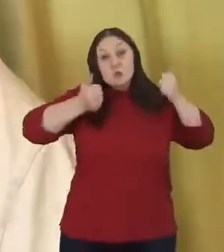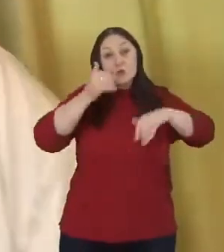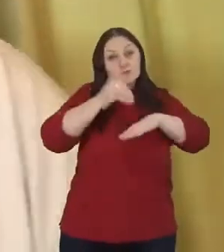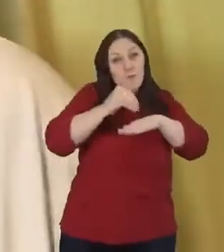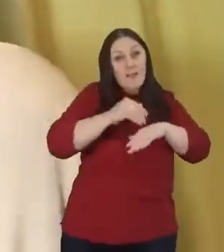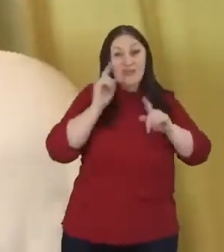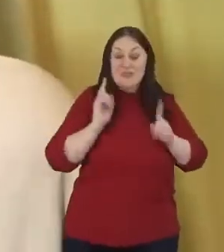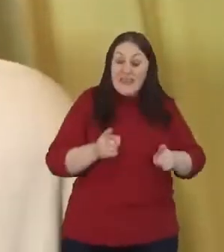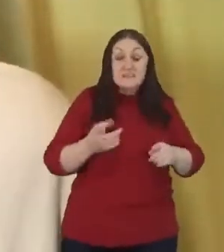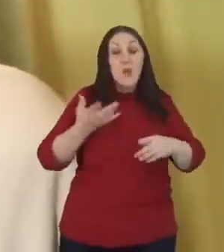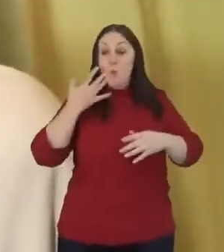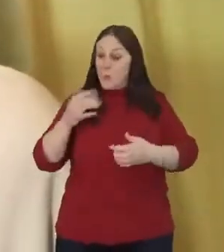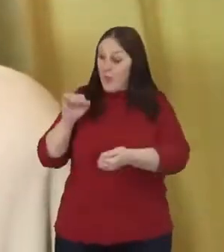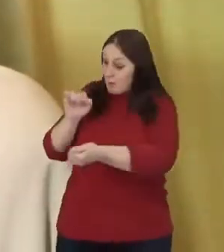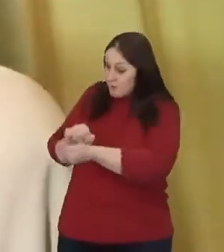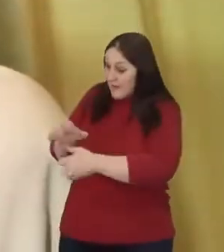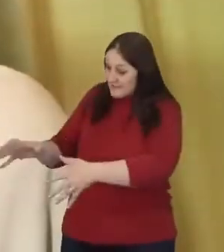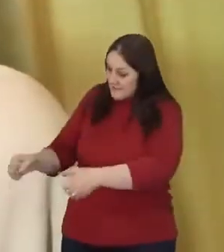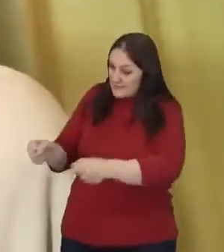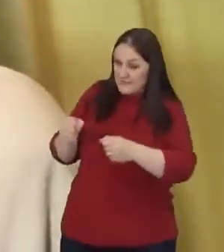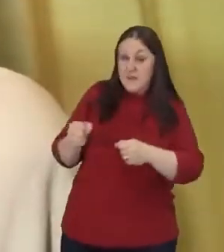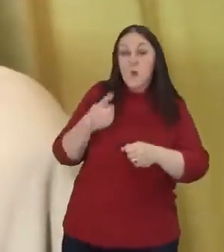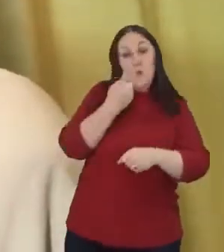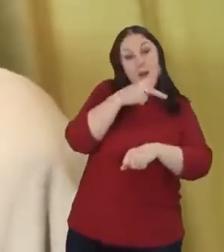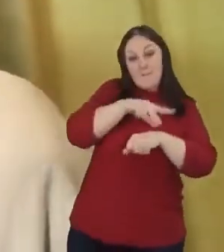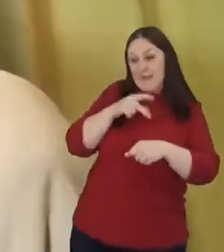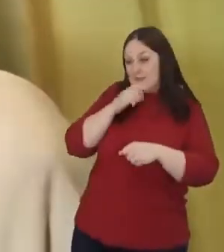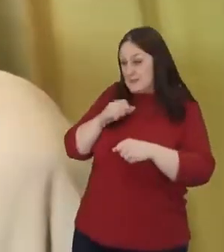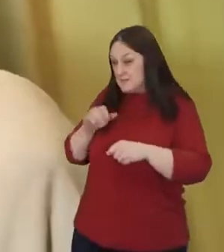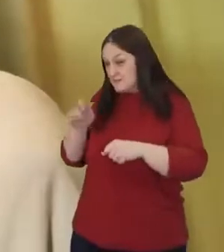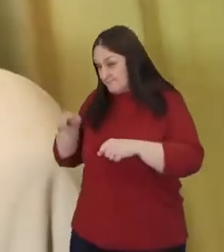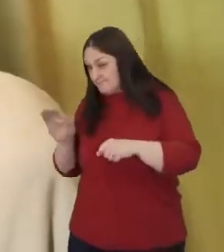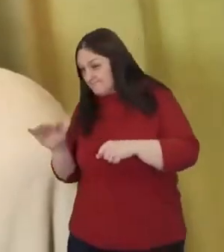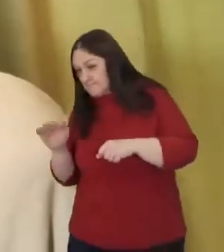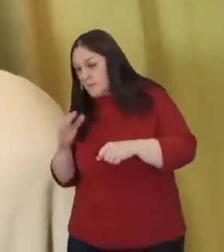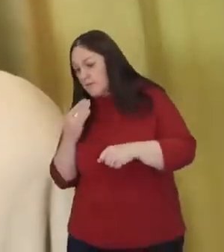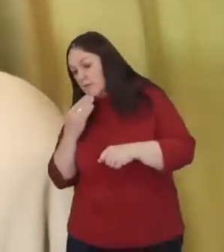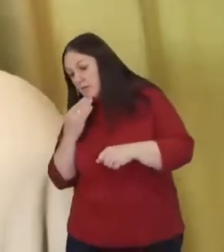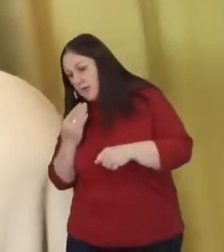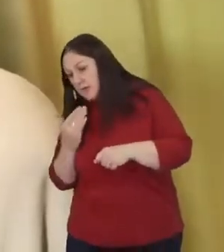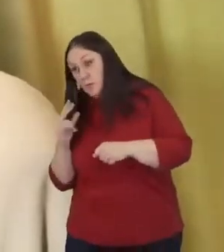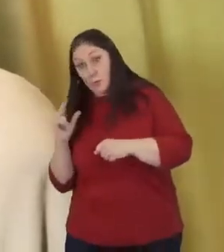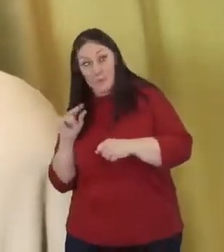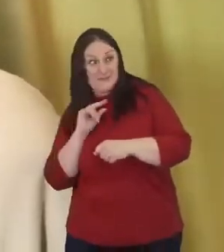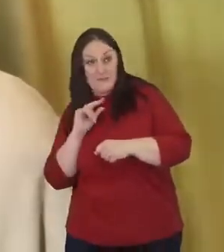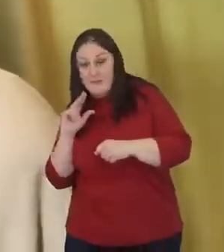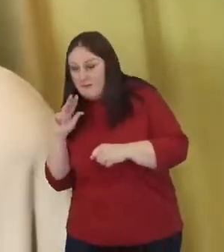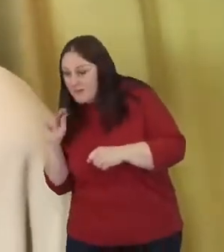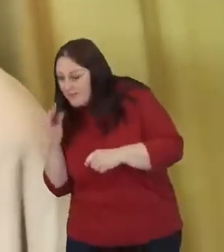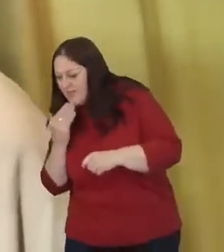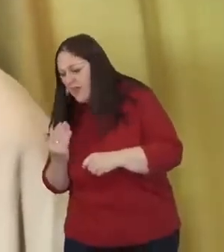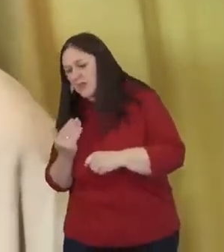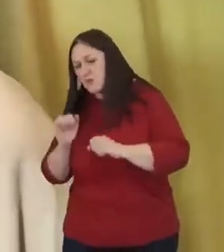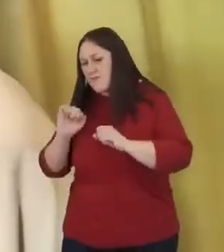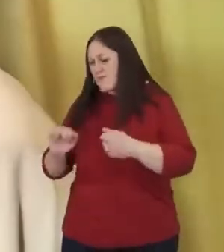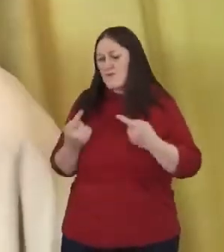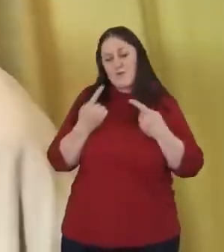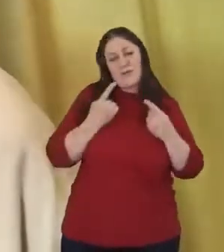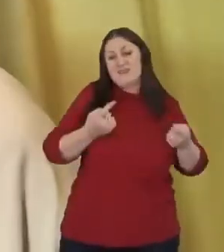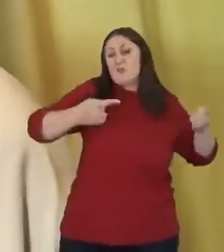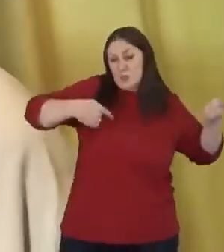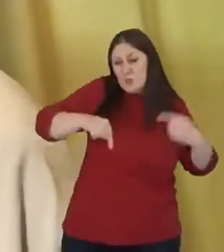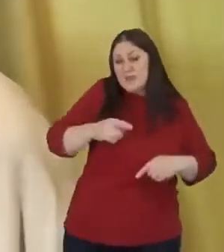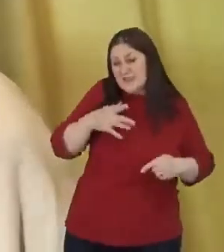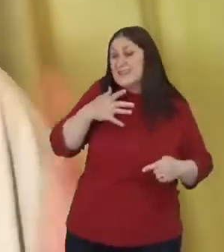of the police officers whispered to us, he said, thank you. Thank you for your witness. We need